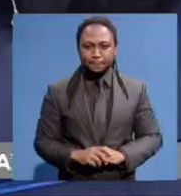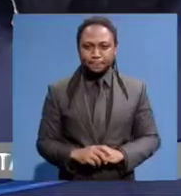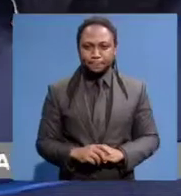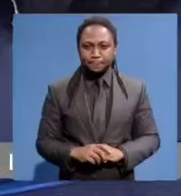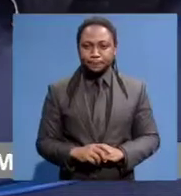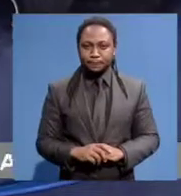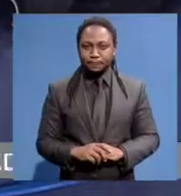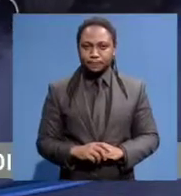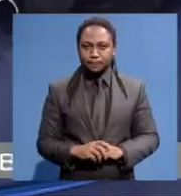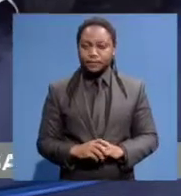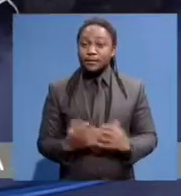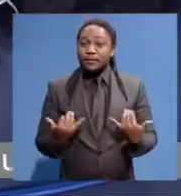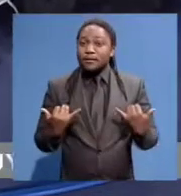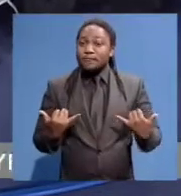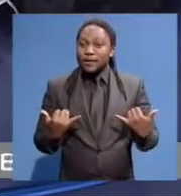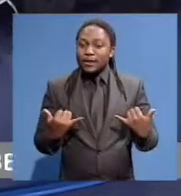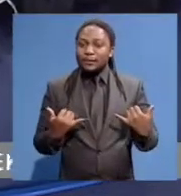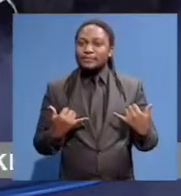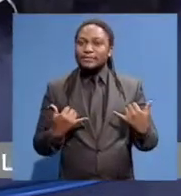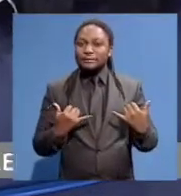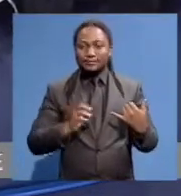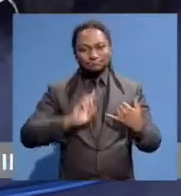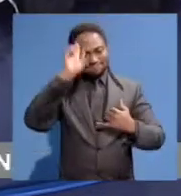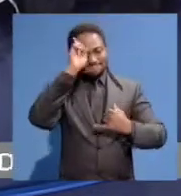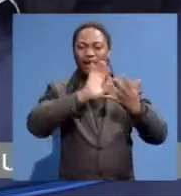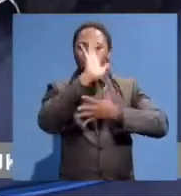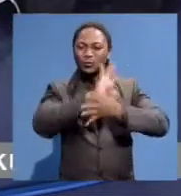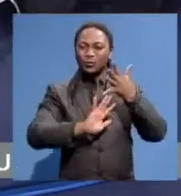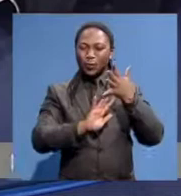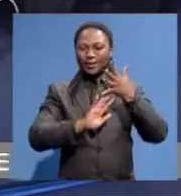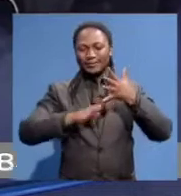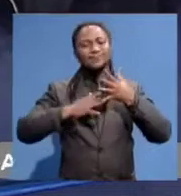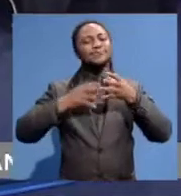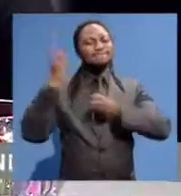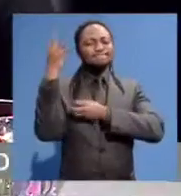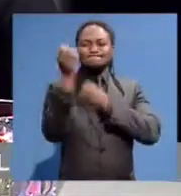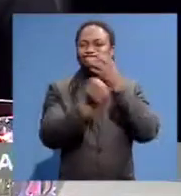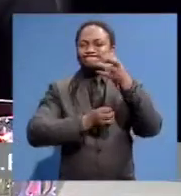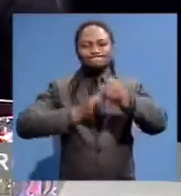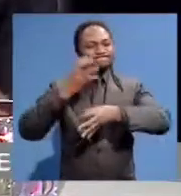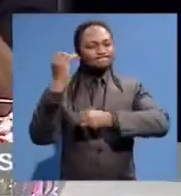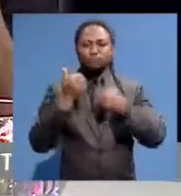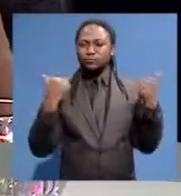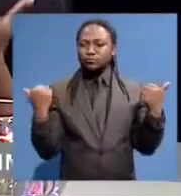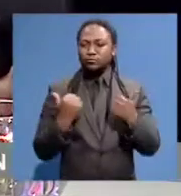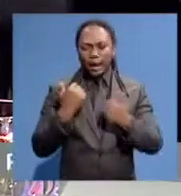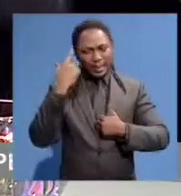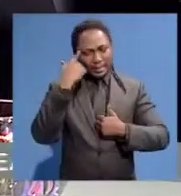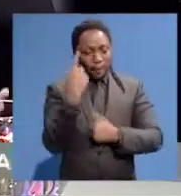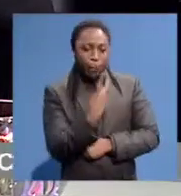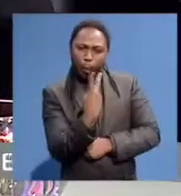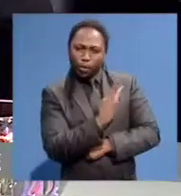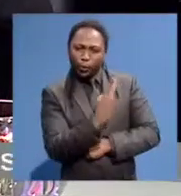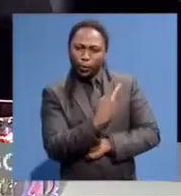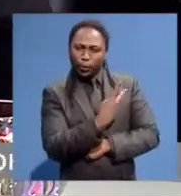have in common, is the art of storytelling, but also we understand intrinsically, and we can see it through both of you, that you feel the